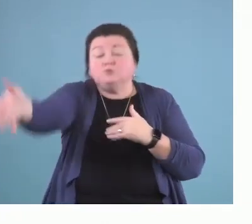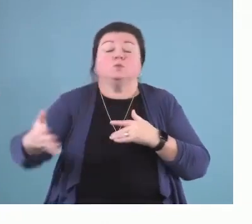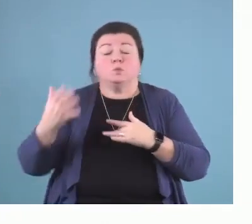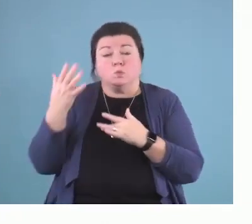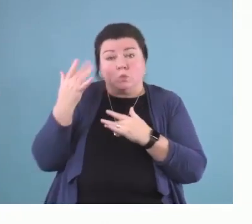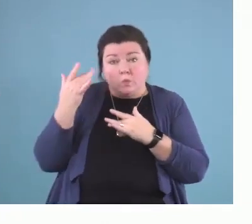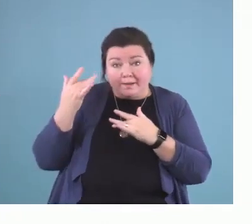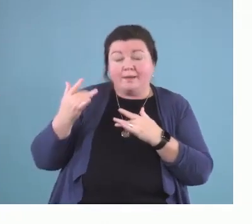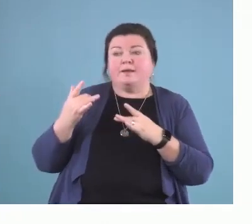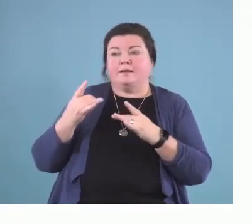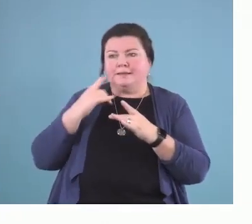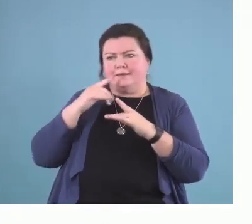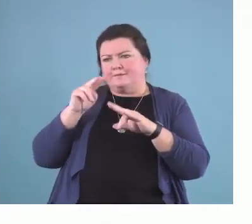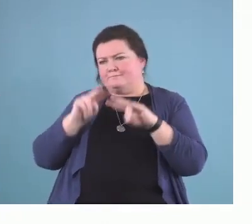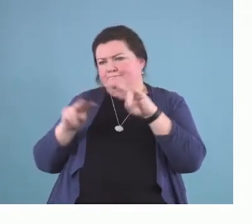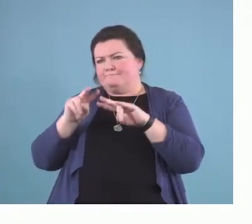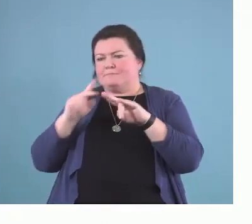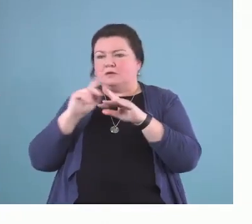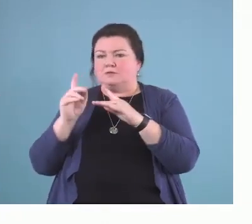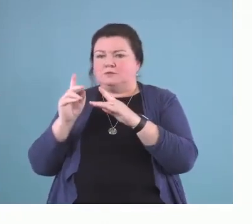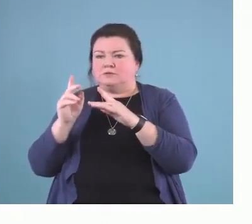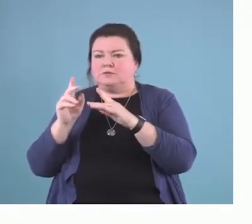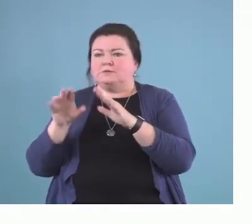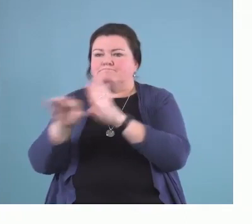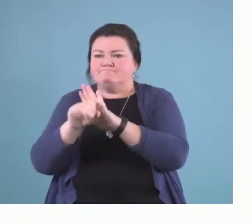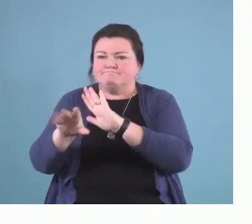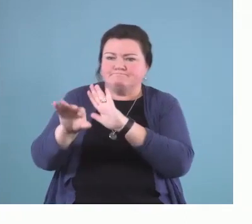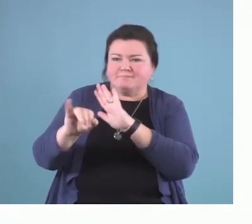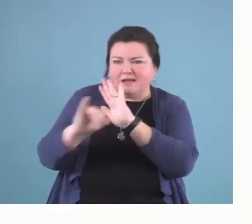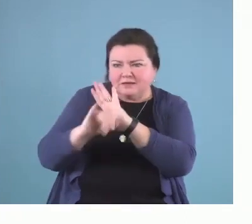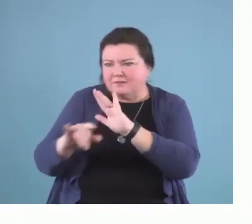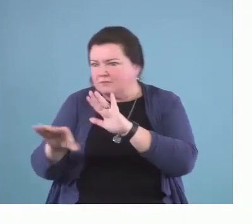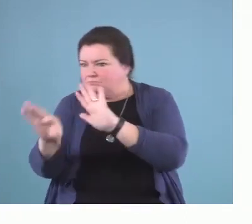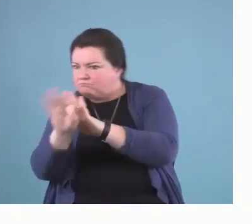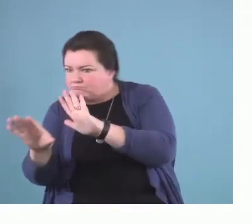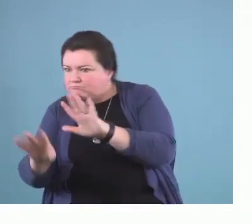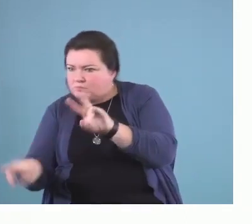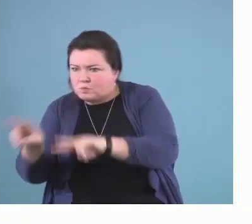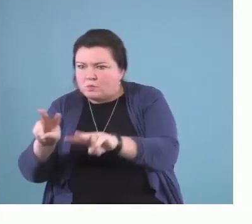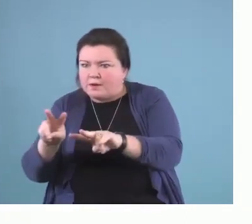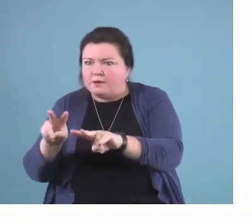you should intervene rather than keep coming back over and over and over again to try something new.